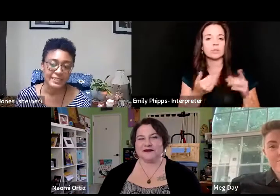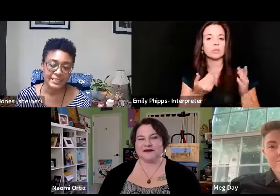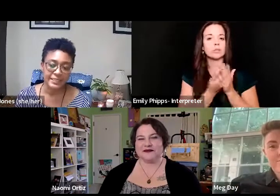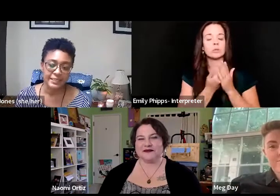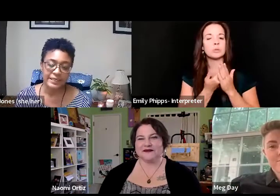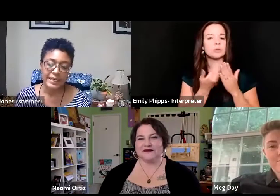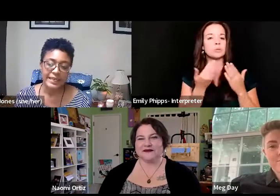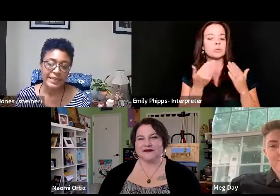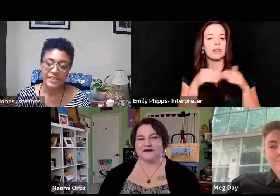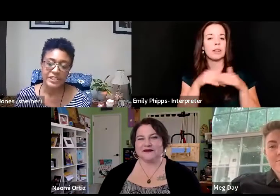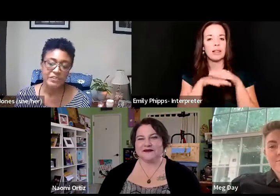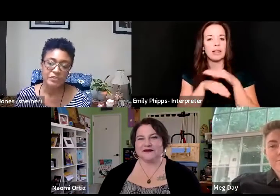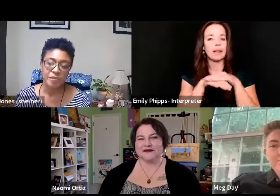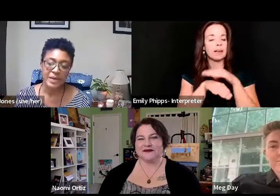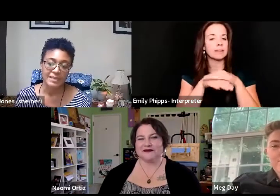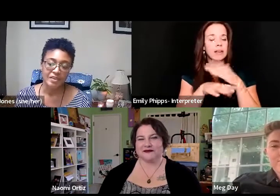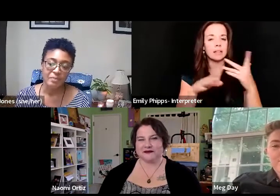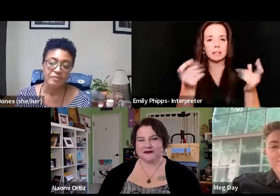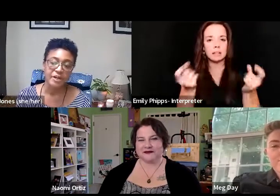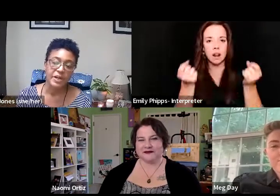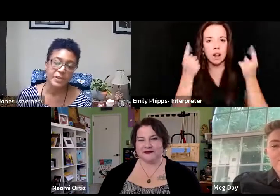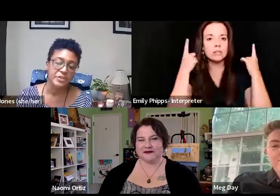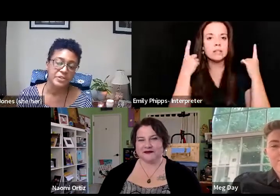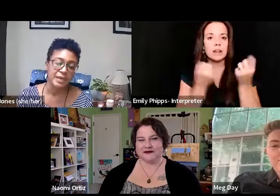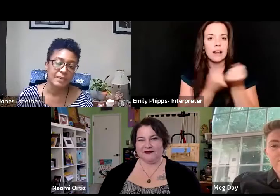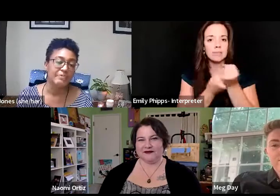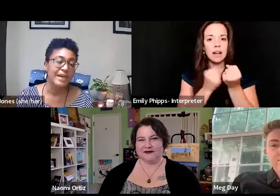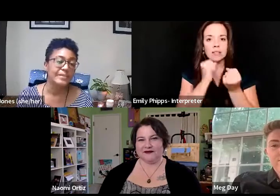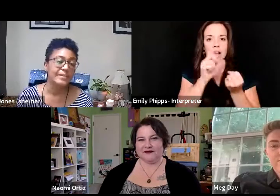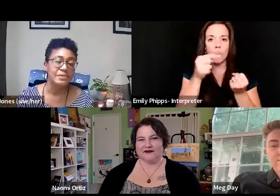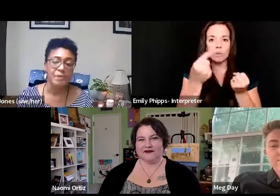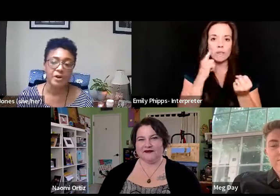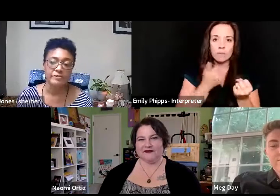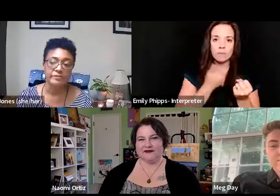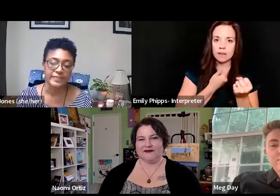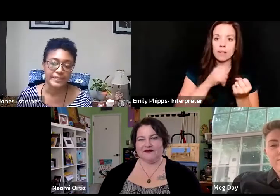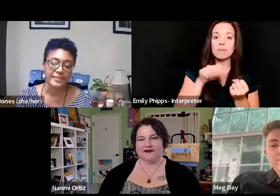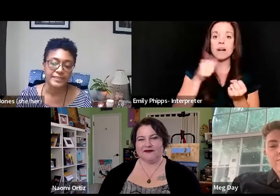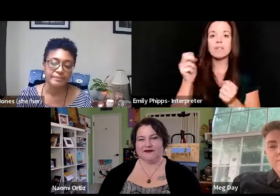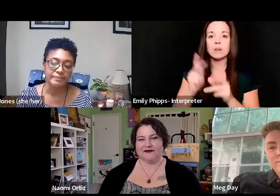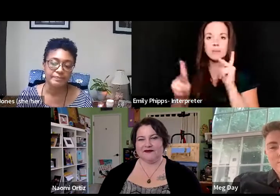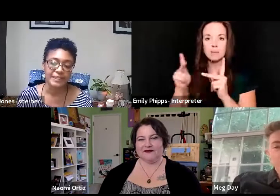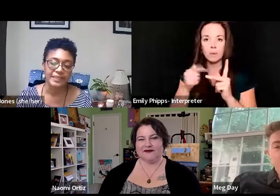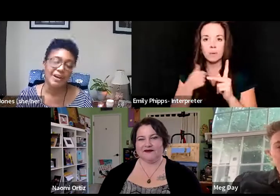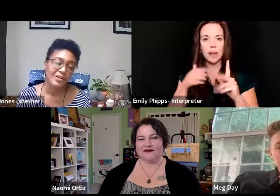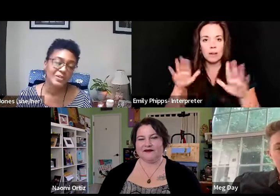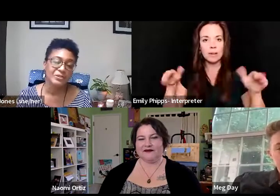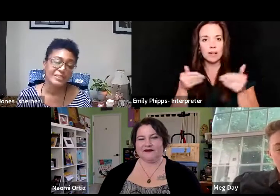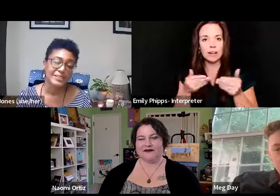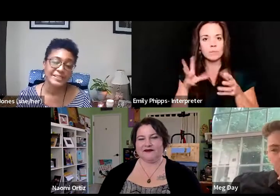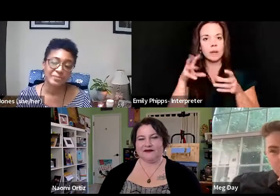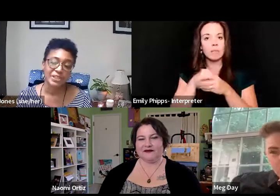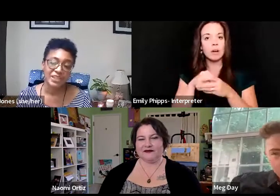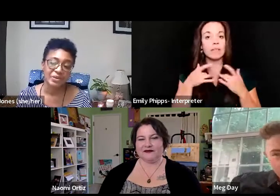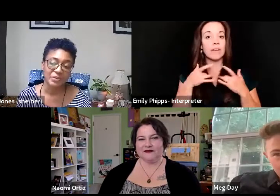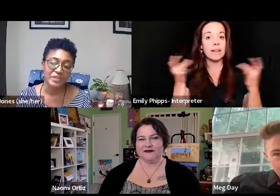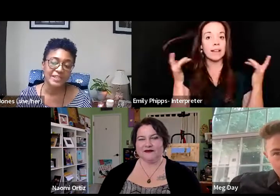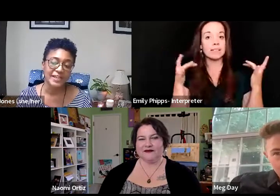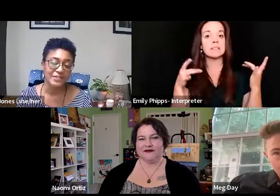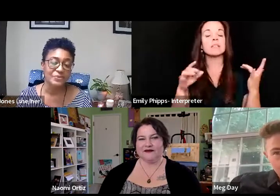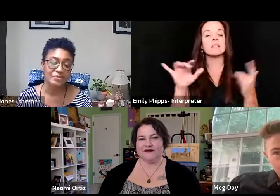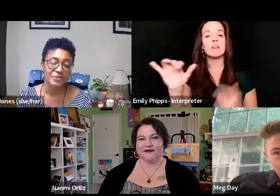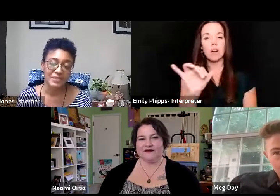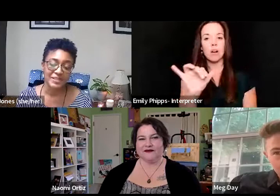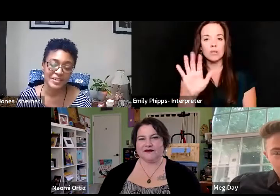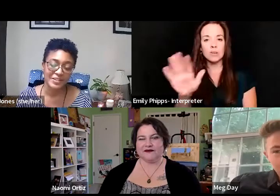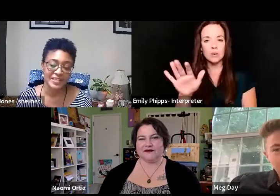advocacy, not just for myself, but for others when I'm invited to be part of events. Also, Leah's book, Care Work,